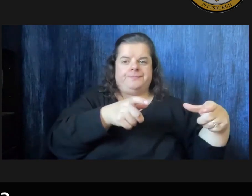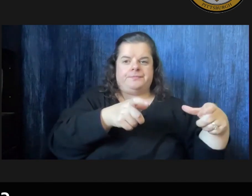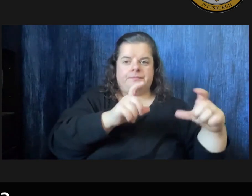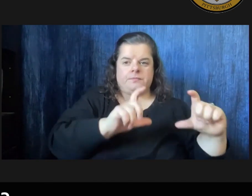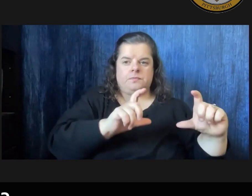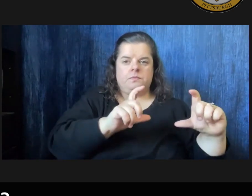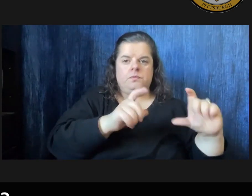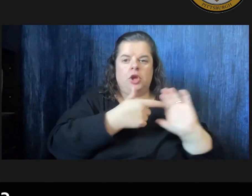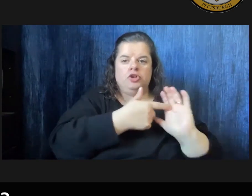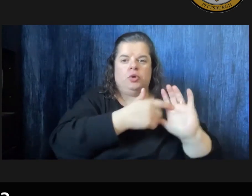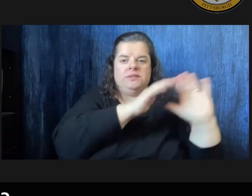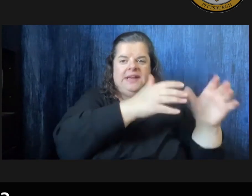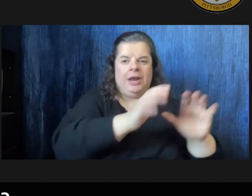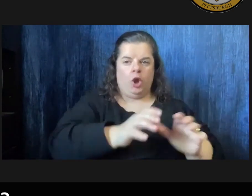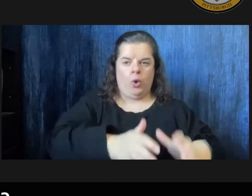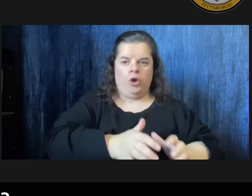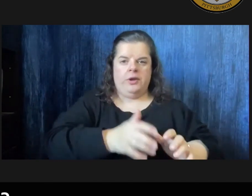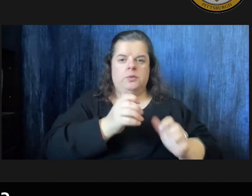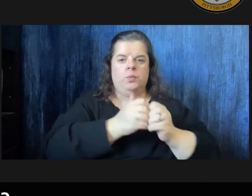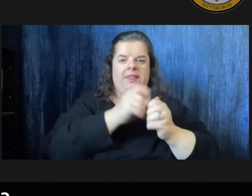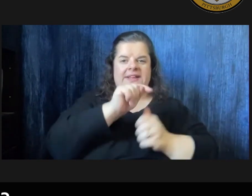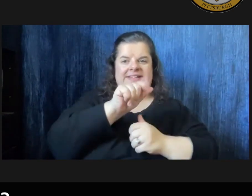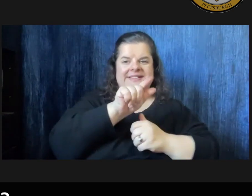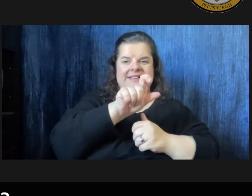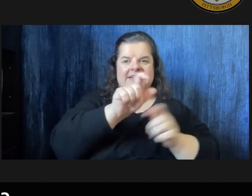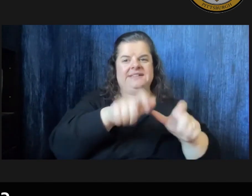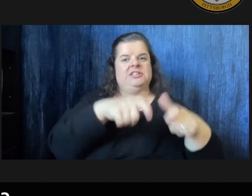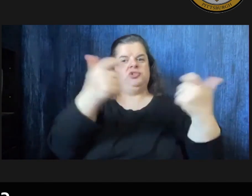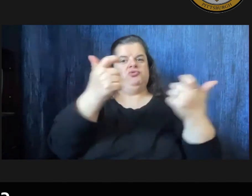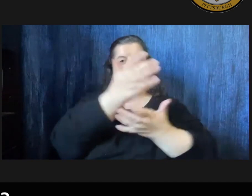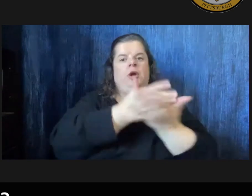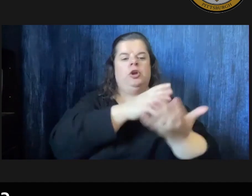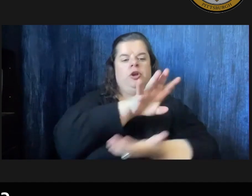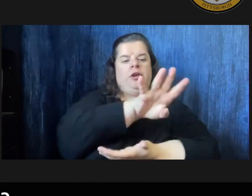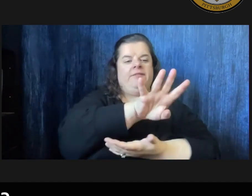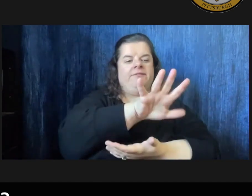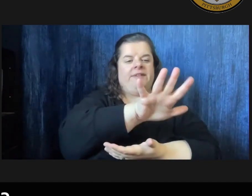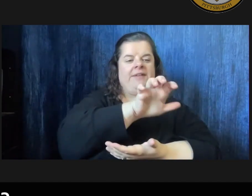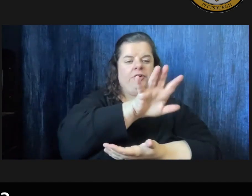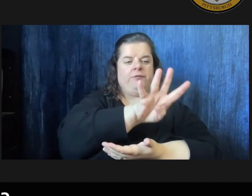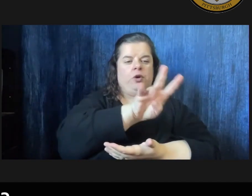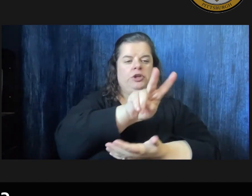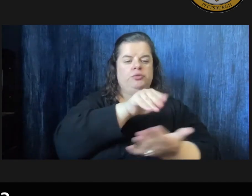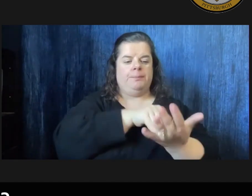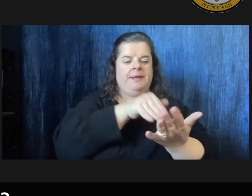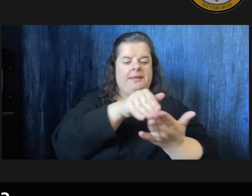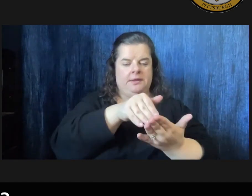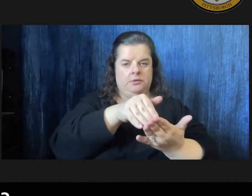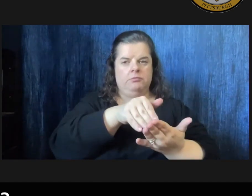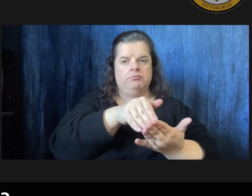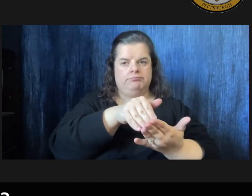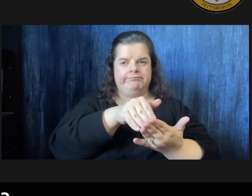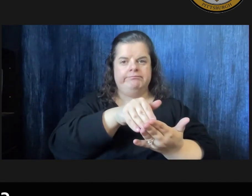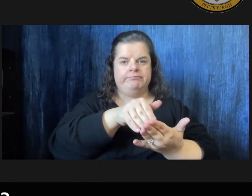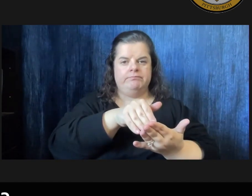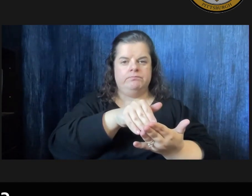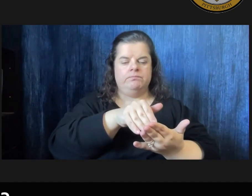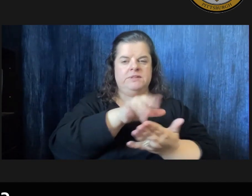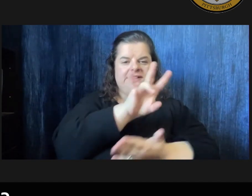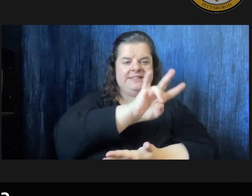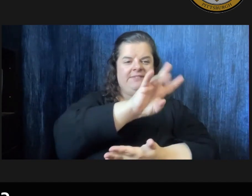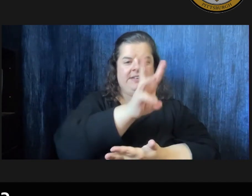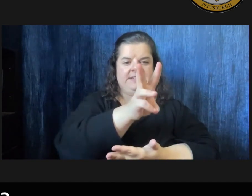category with taxes making up about 542 million dollars of the city's revenues or 76